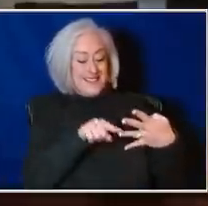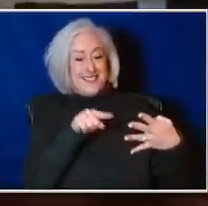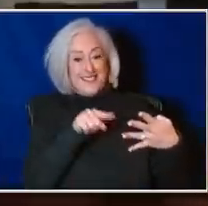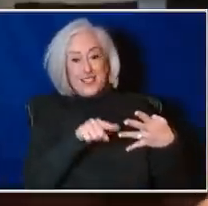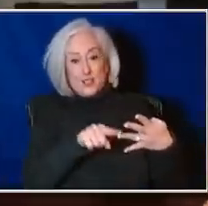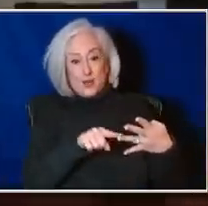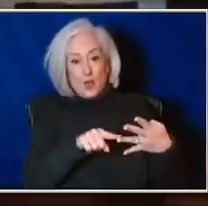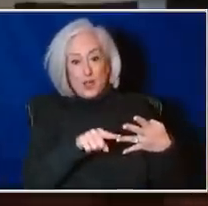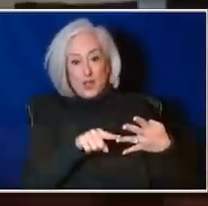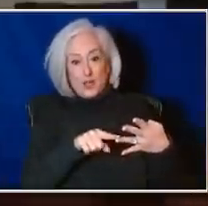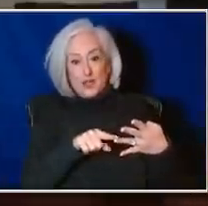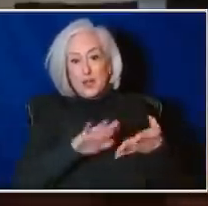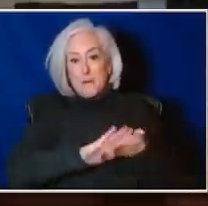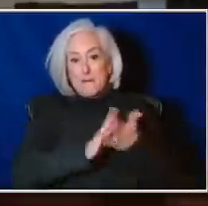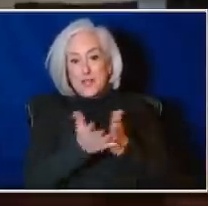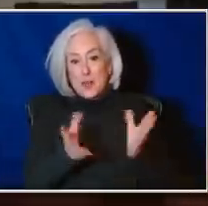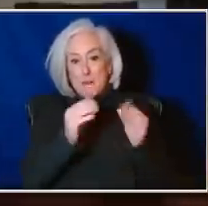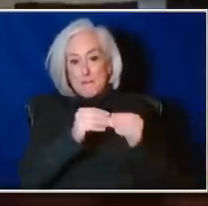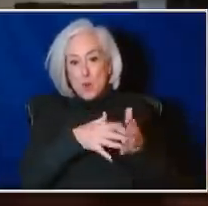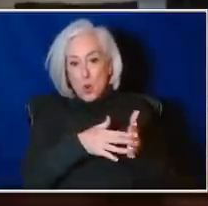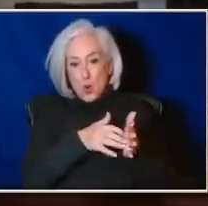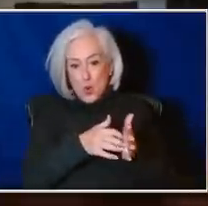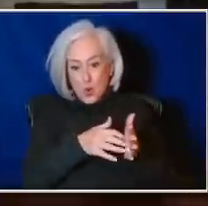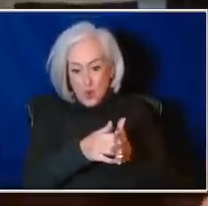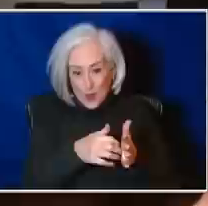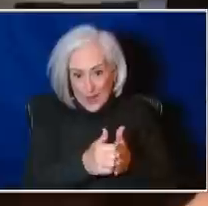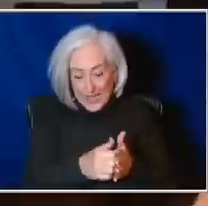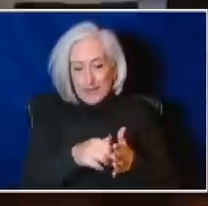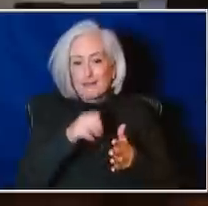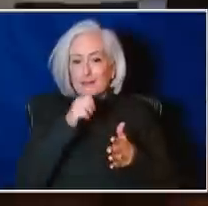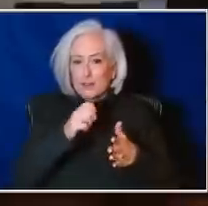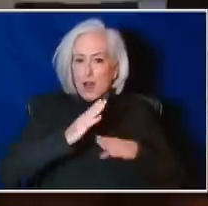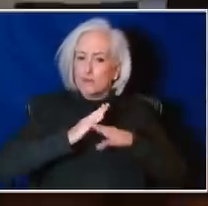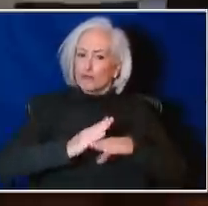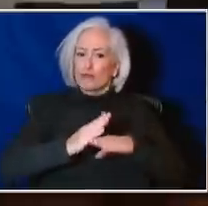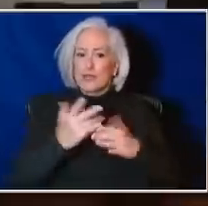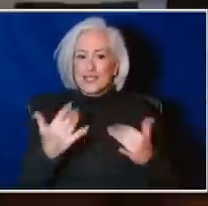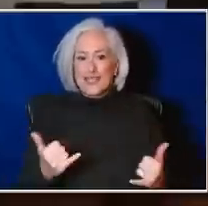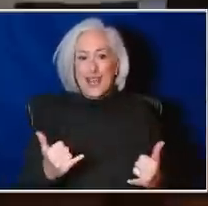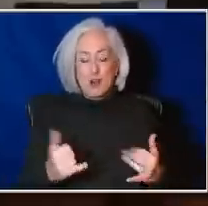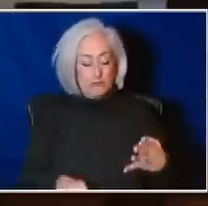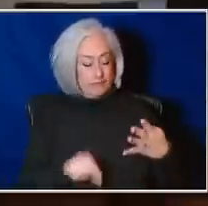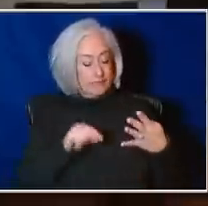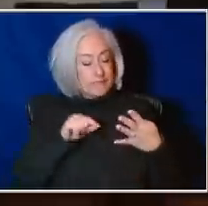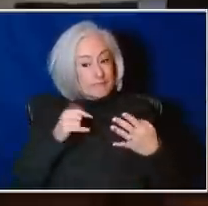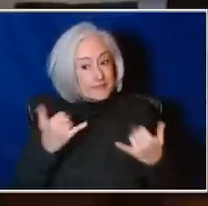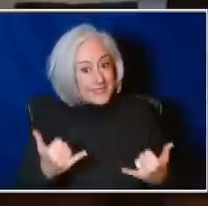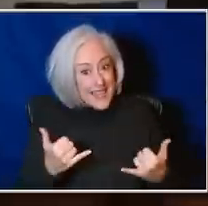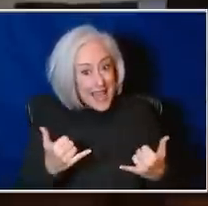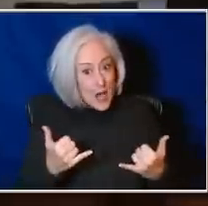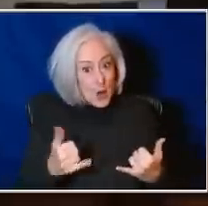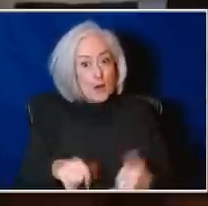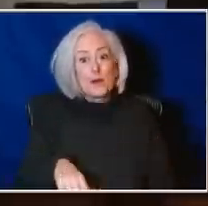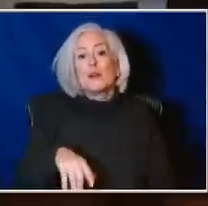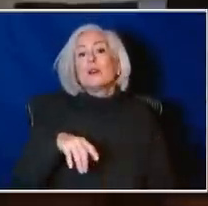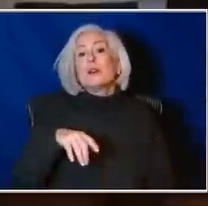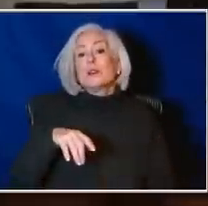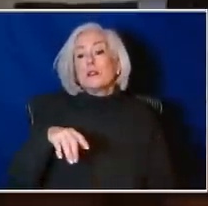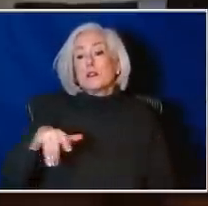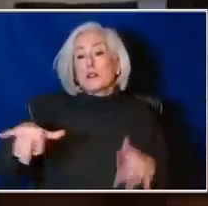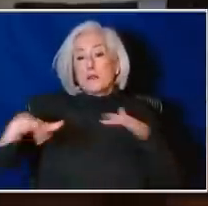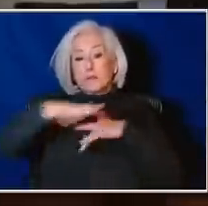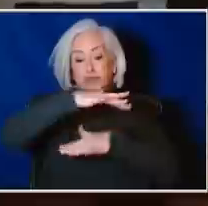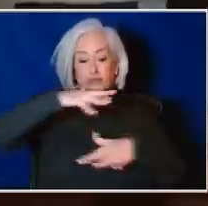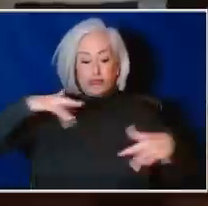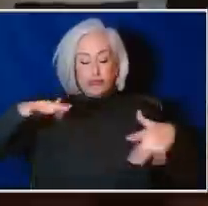addition, the variants that are circulating now are increasingly immune evasive, meaning that